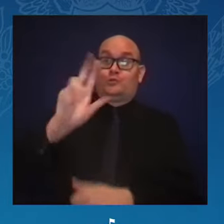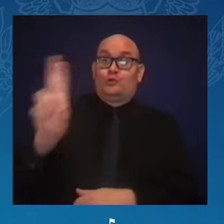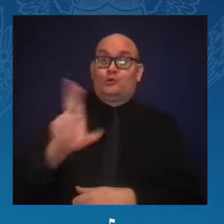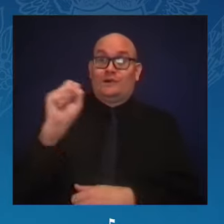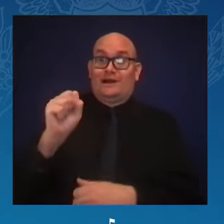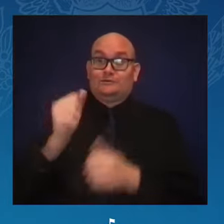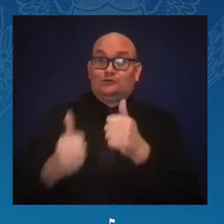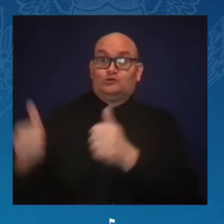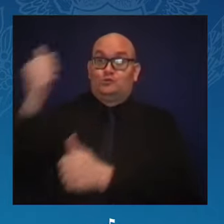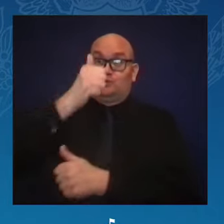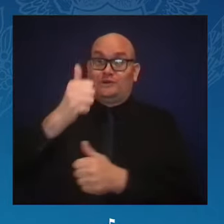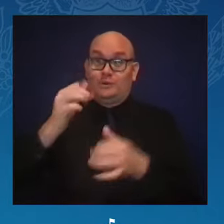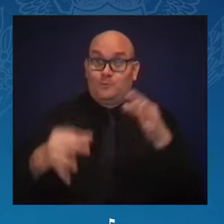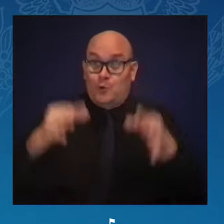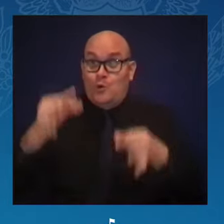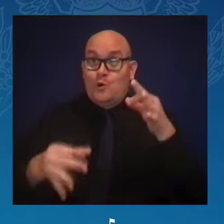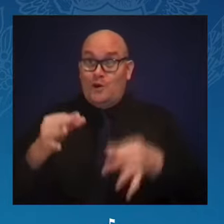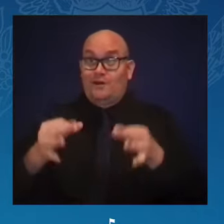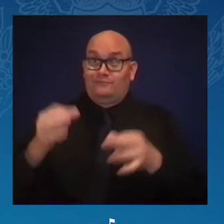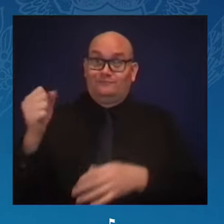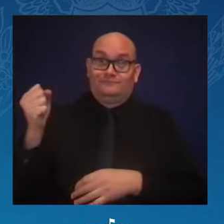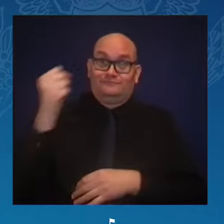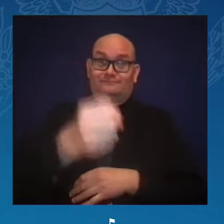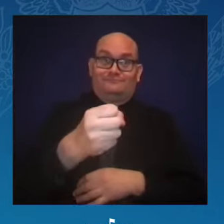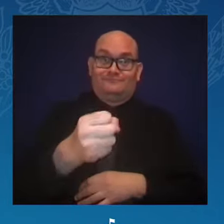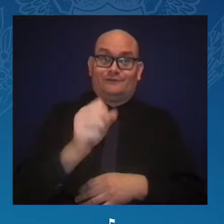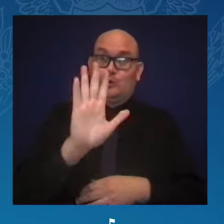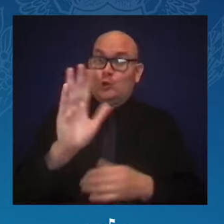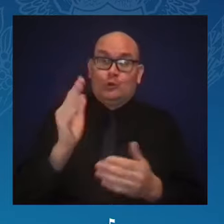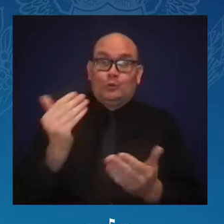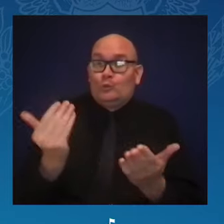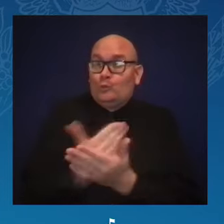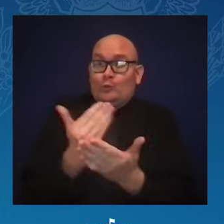member, Justice Ketanji Brown Jackson.